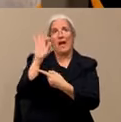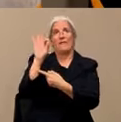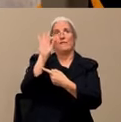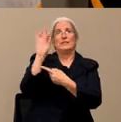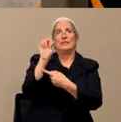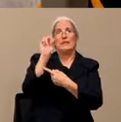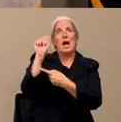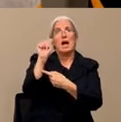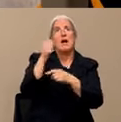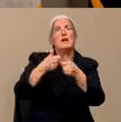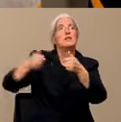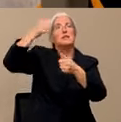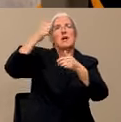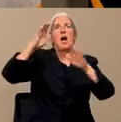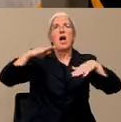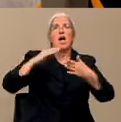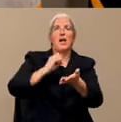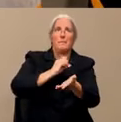see if it is effective.